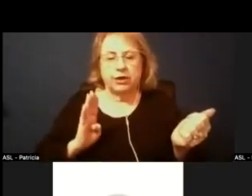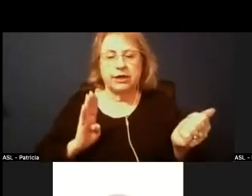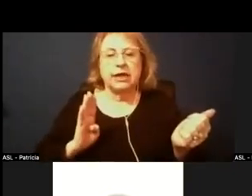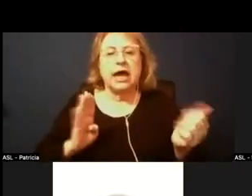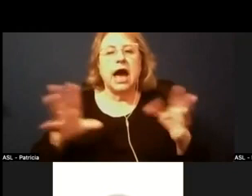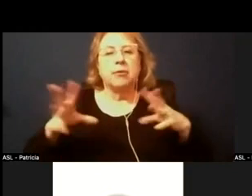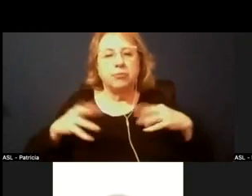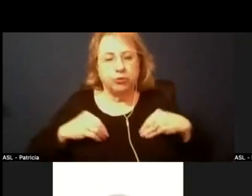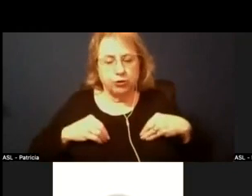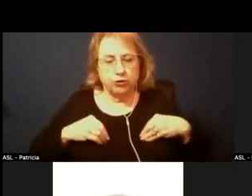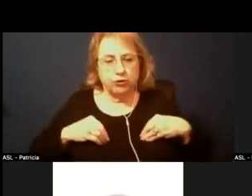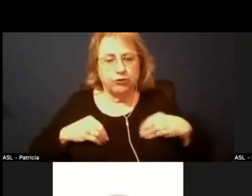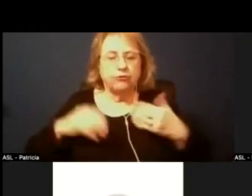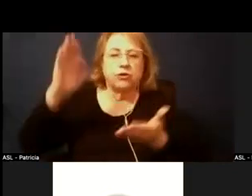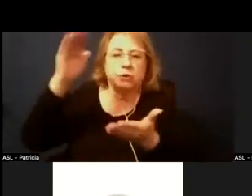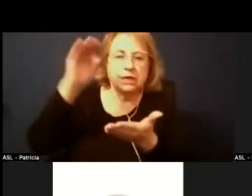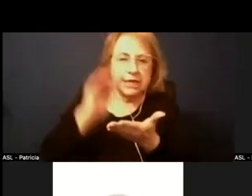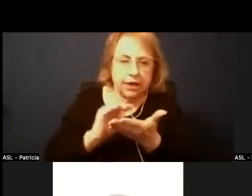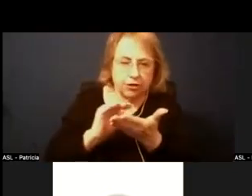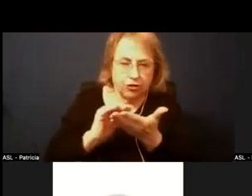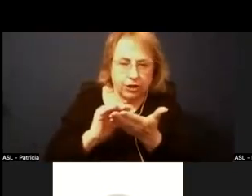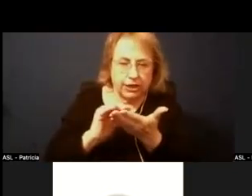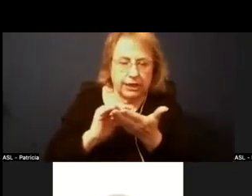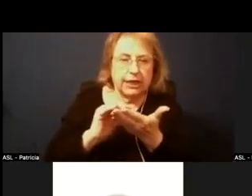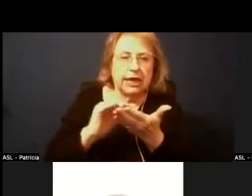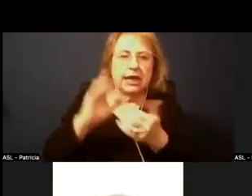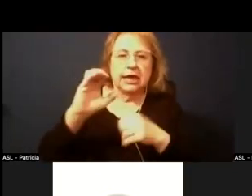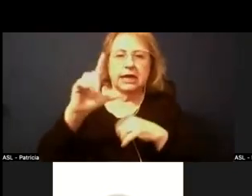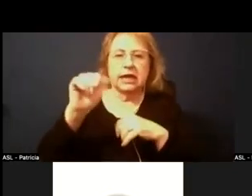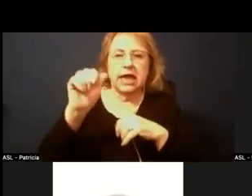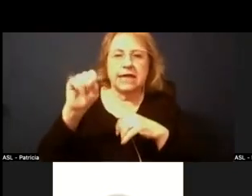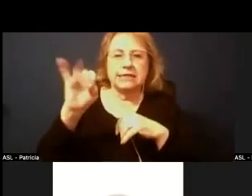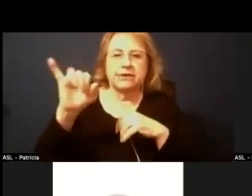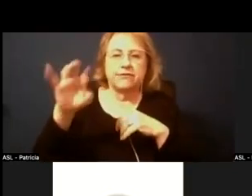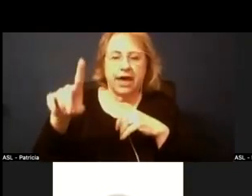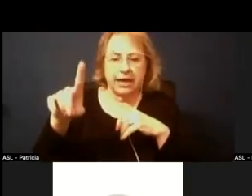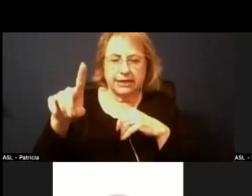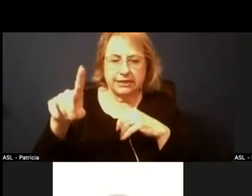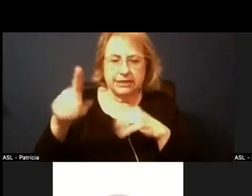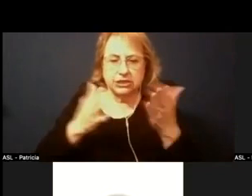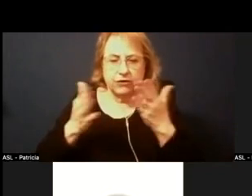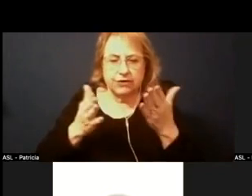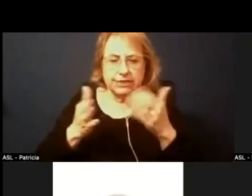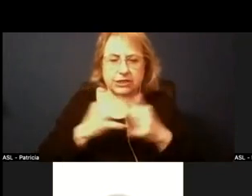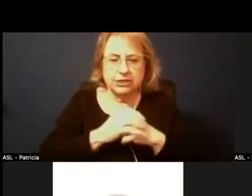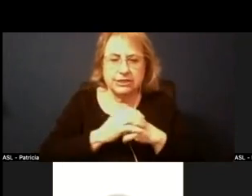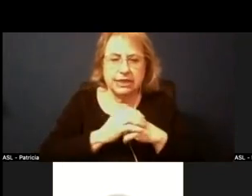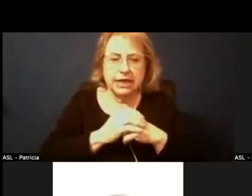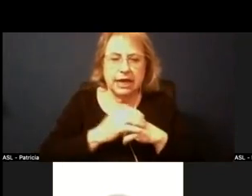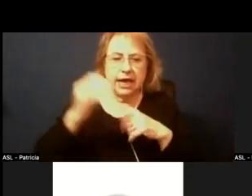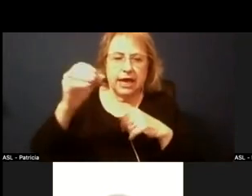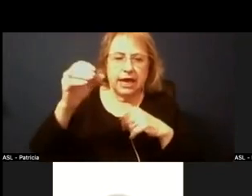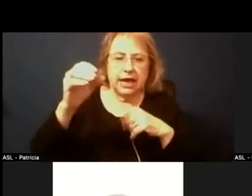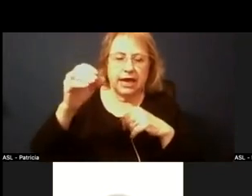to reduce classified services and the corresponding 28.75 fte of classified employees in